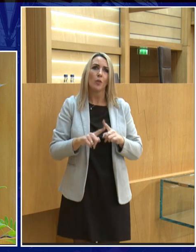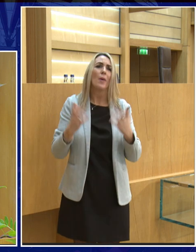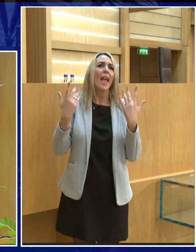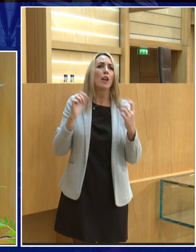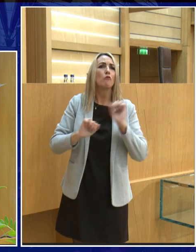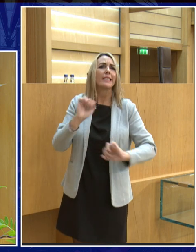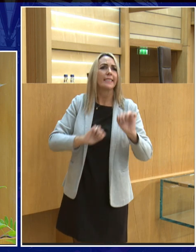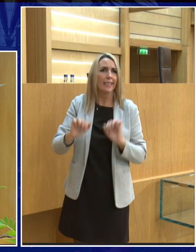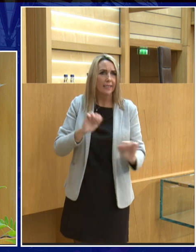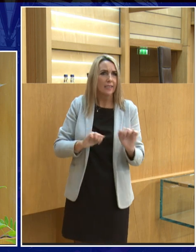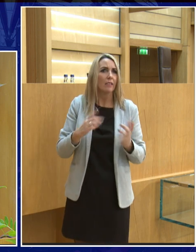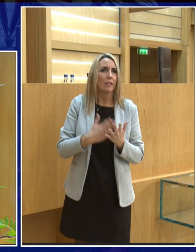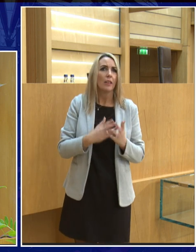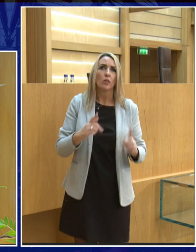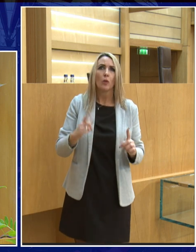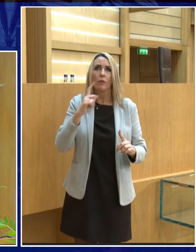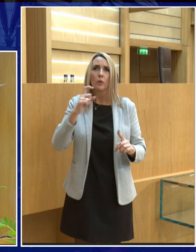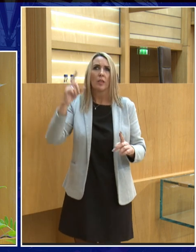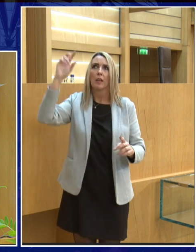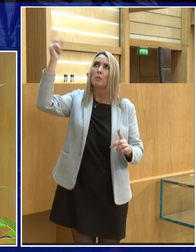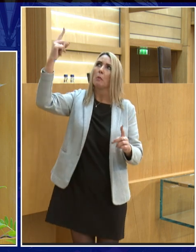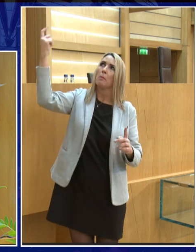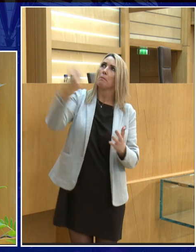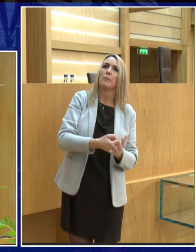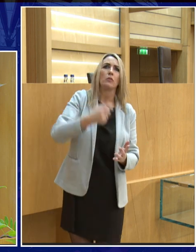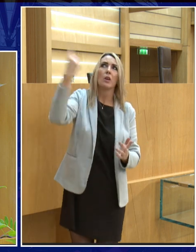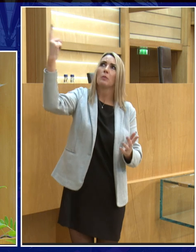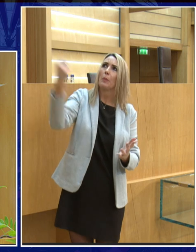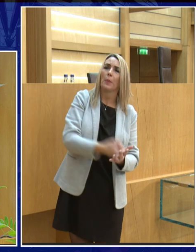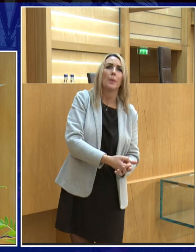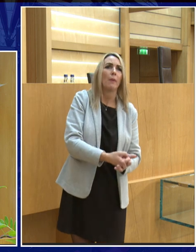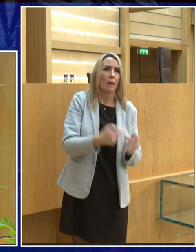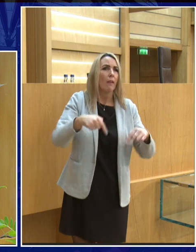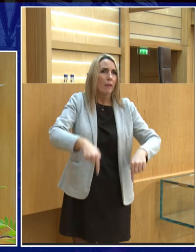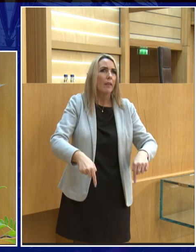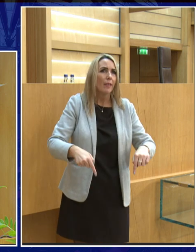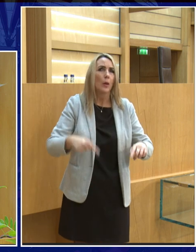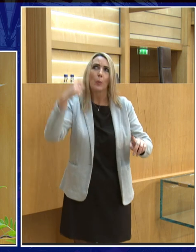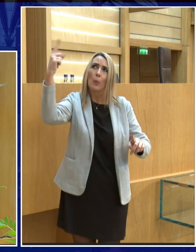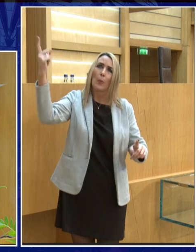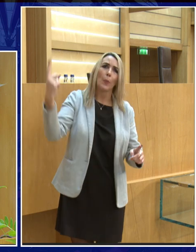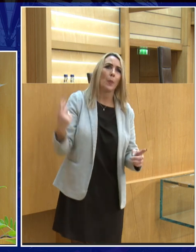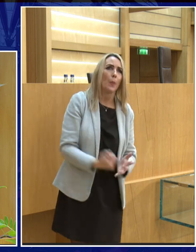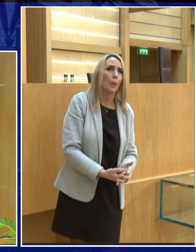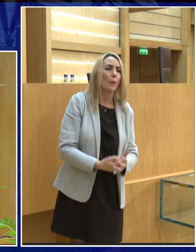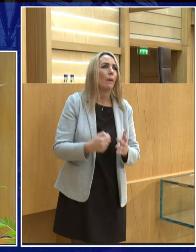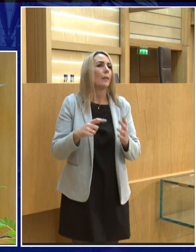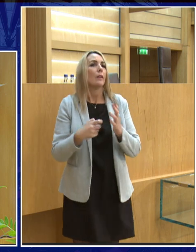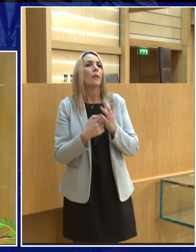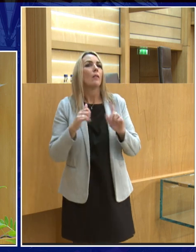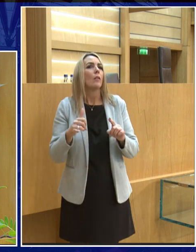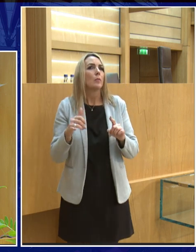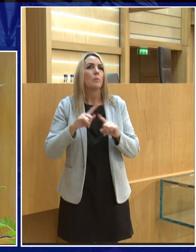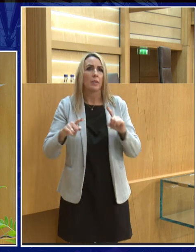and if you see sort of meteorites I mentioned meteorites coming down to Earth or meteors coming down to Earth or if you see